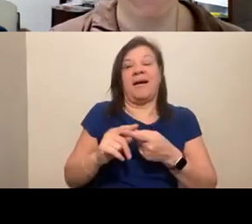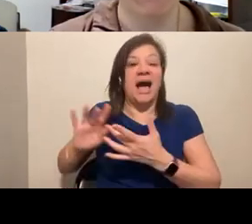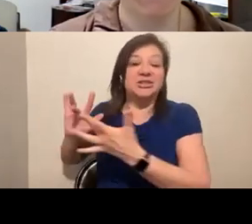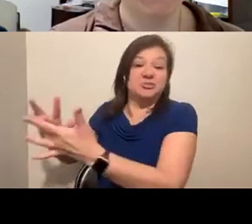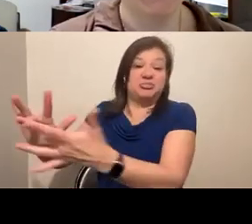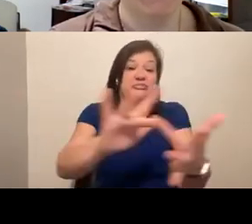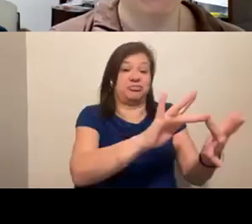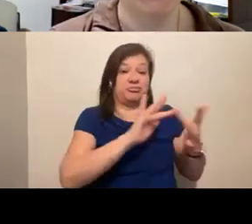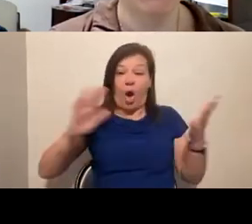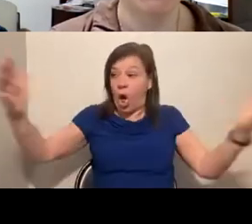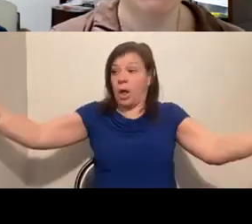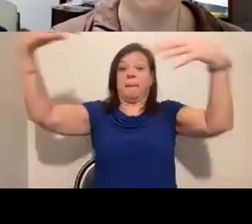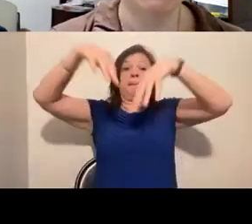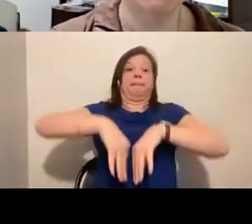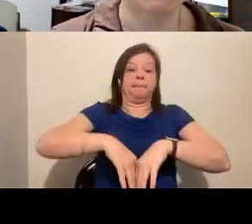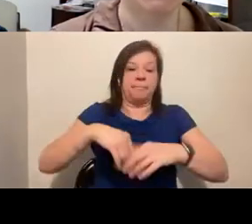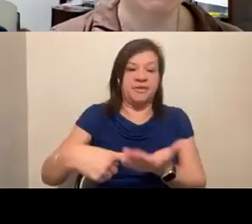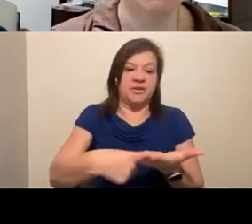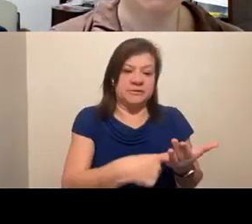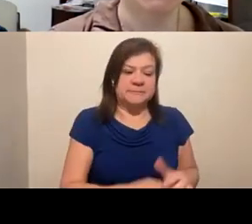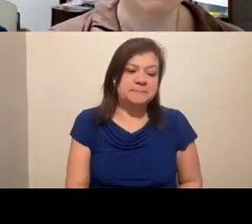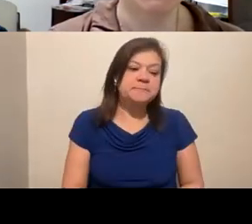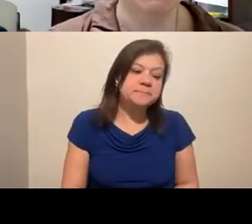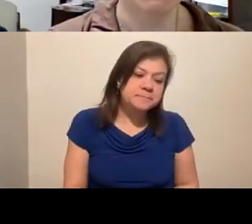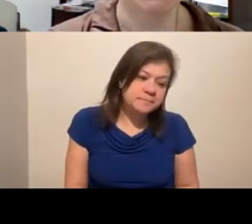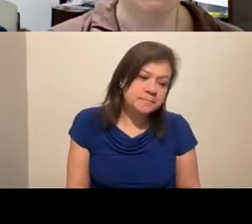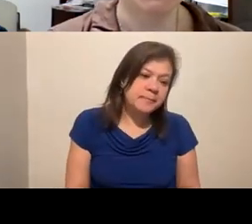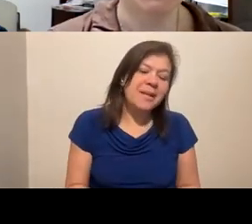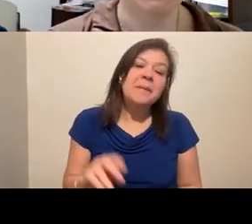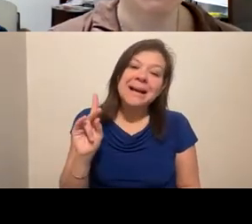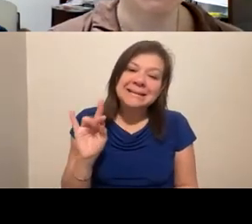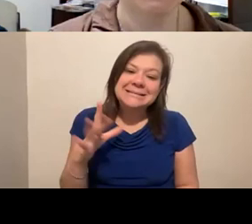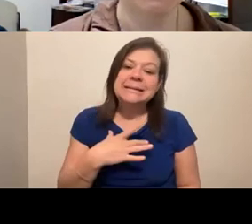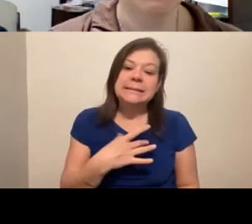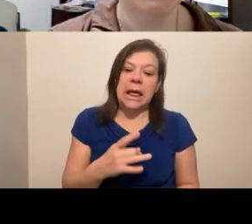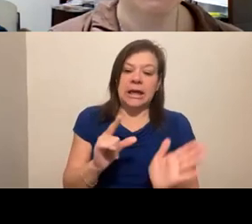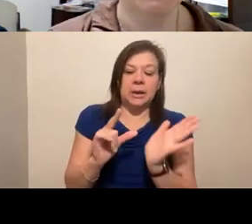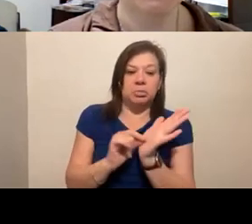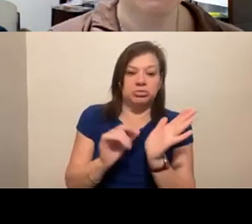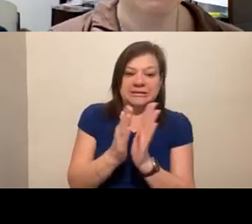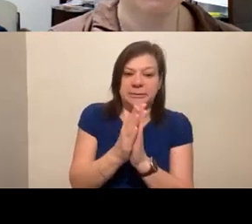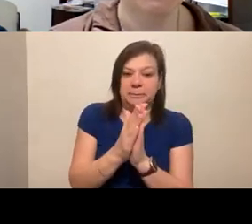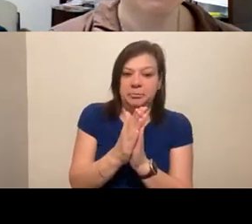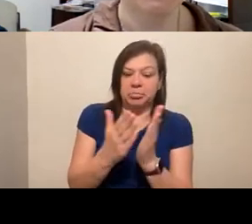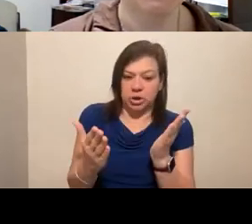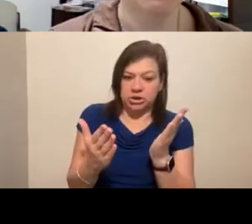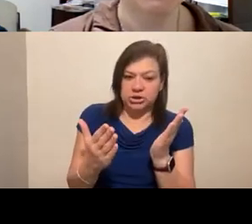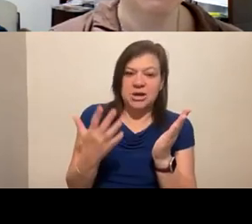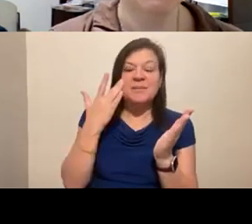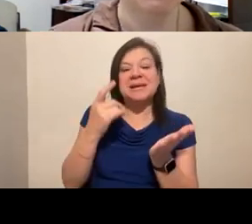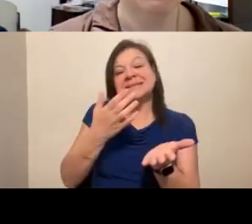gather. But I will also say I did like the printed book that allowed me to color